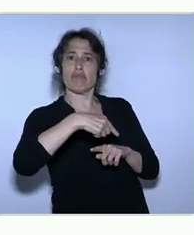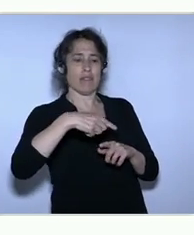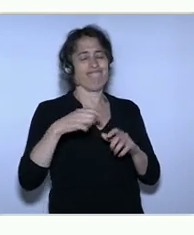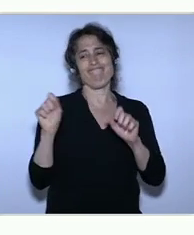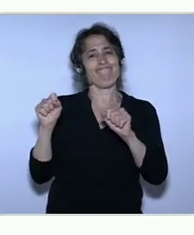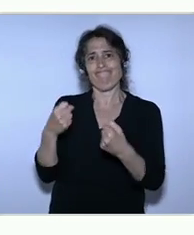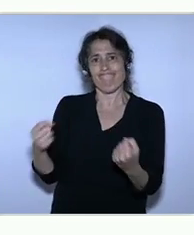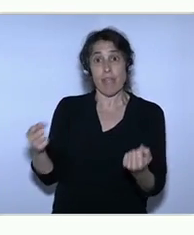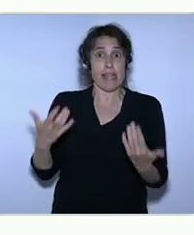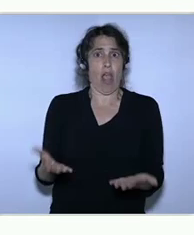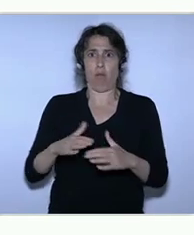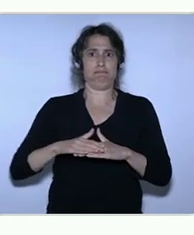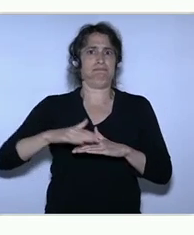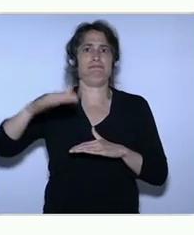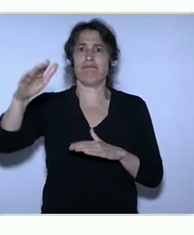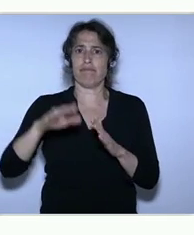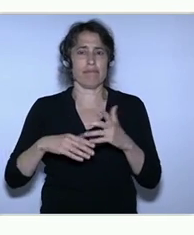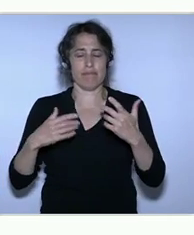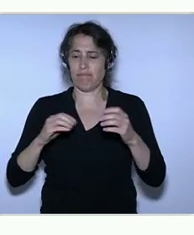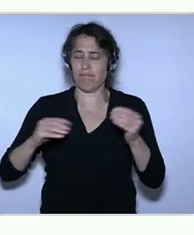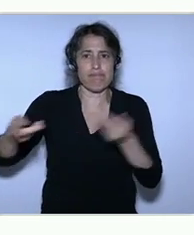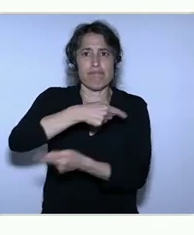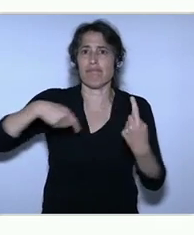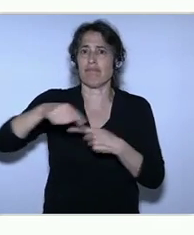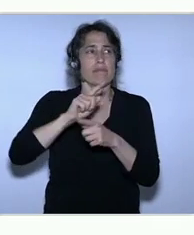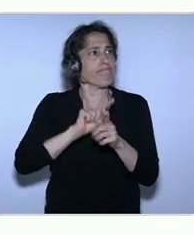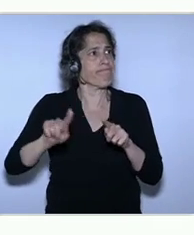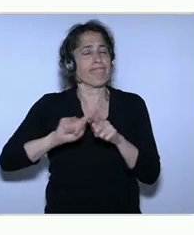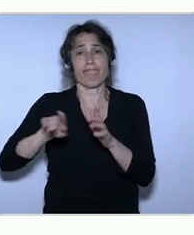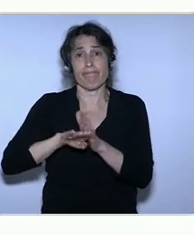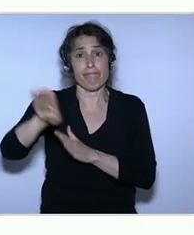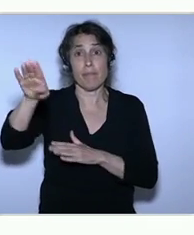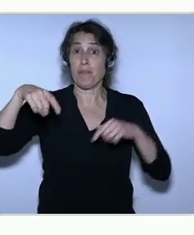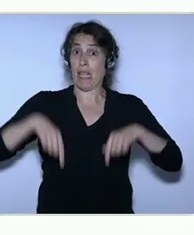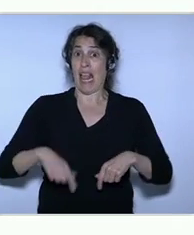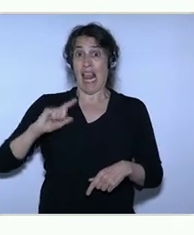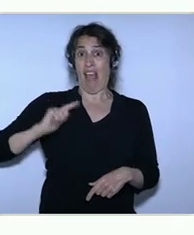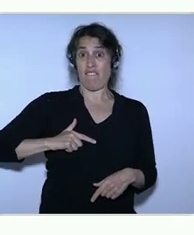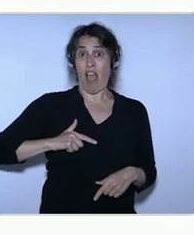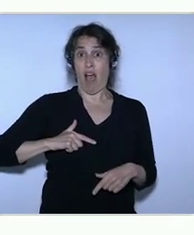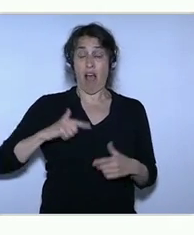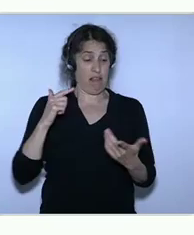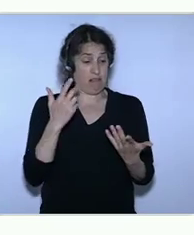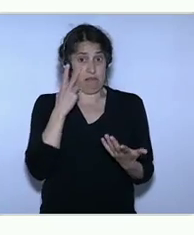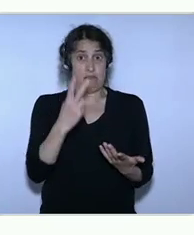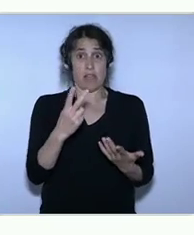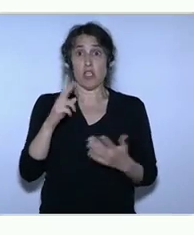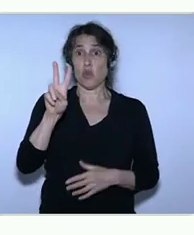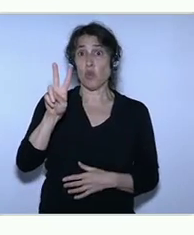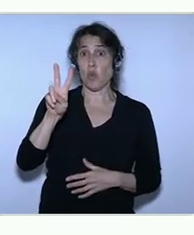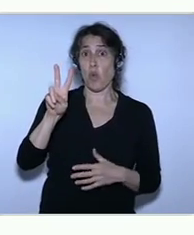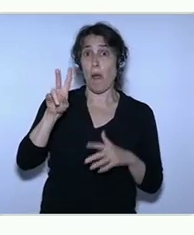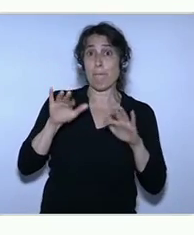So what do these mean for a tiny country like Latvia, with under two million people? It means